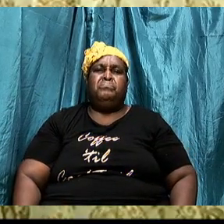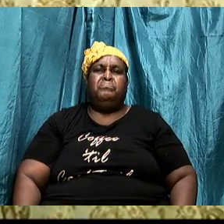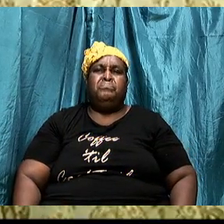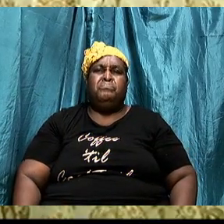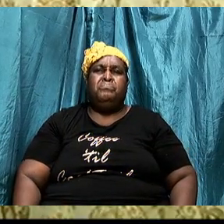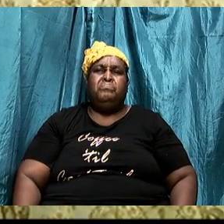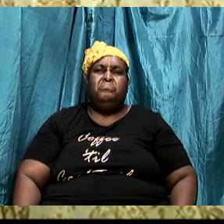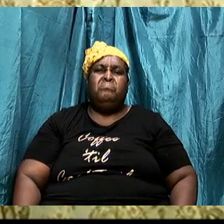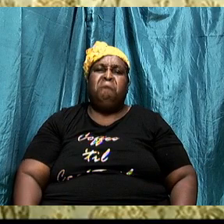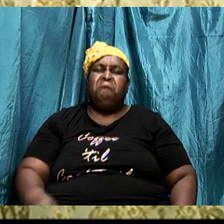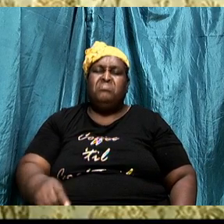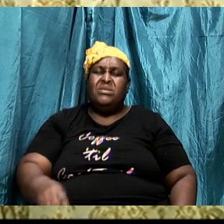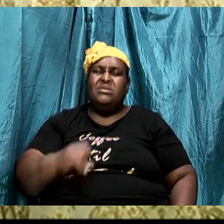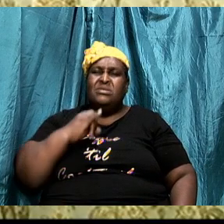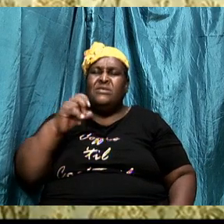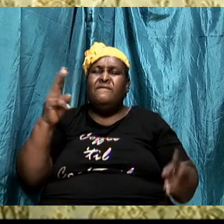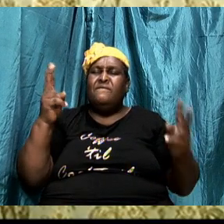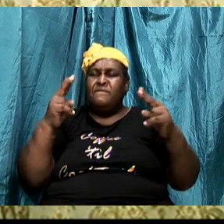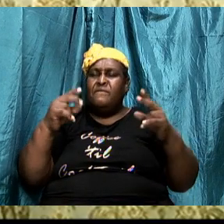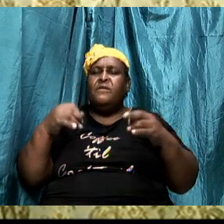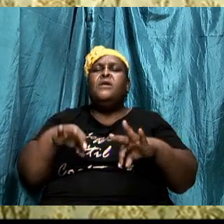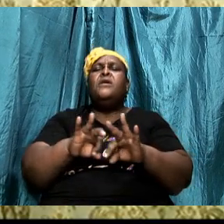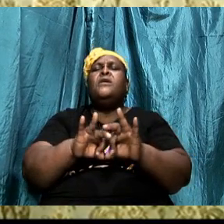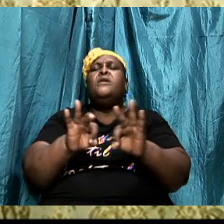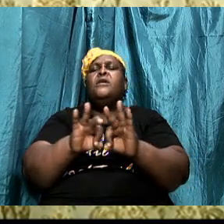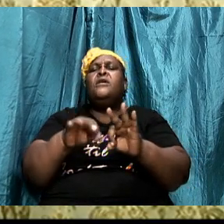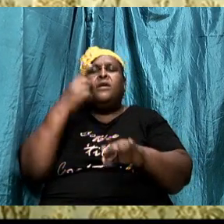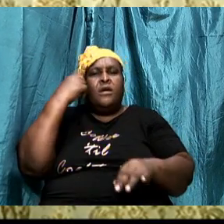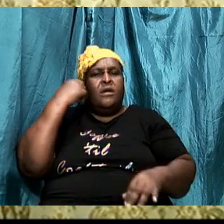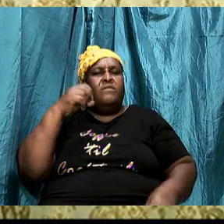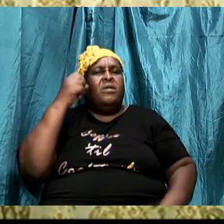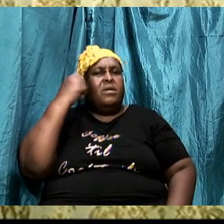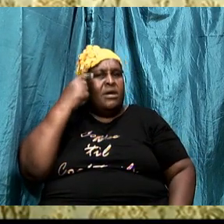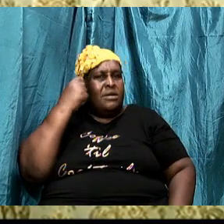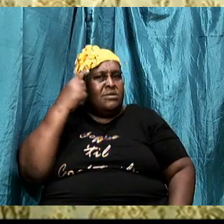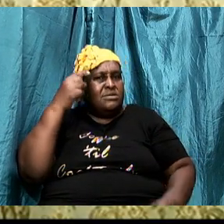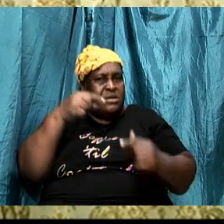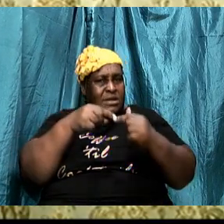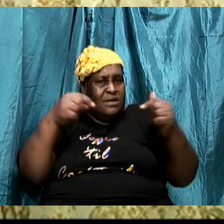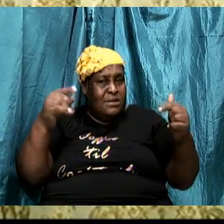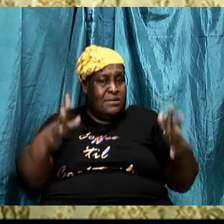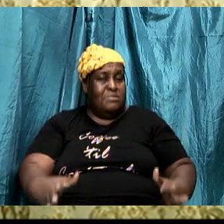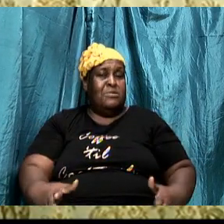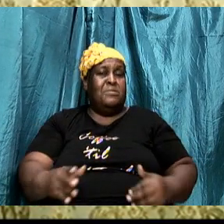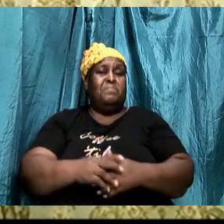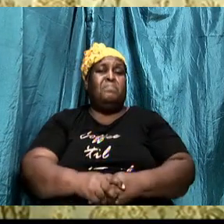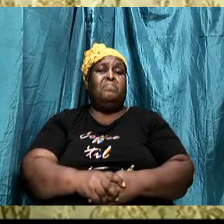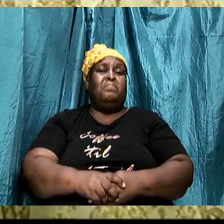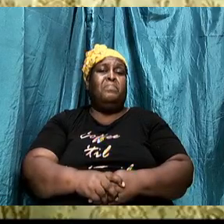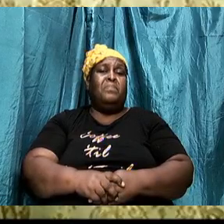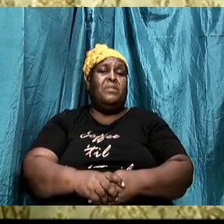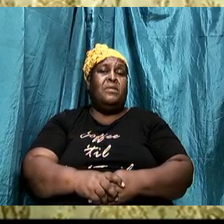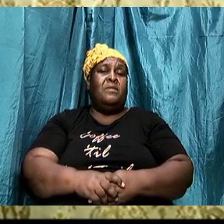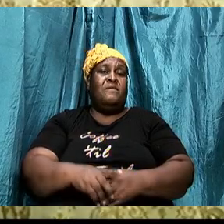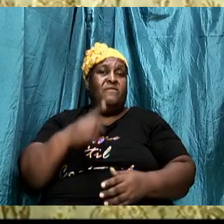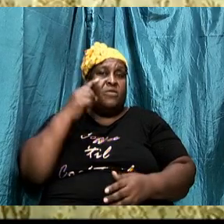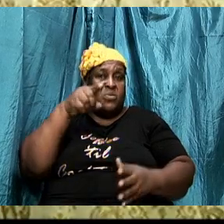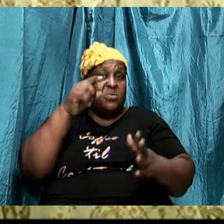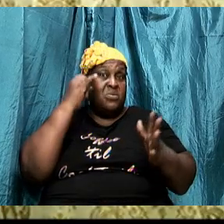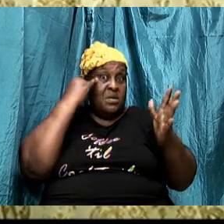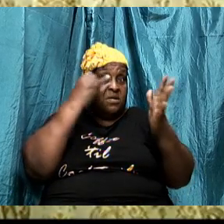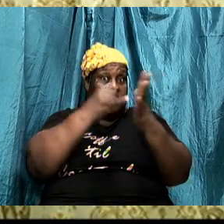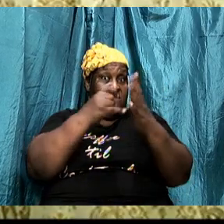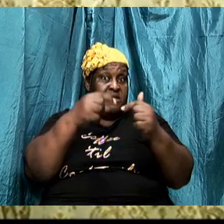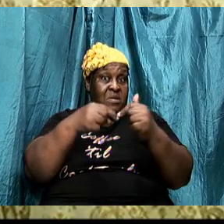and this is very important in order to understand the enemy in order to identify the enemy